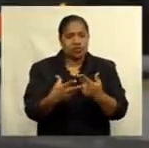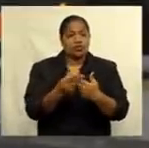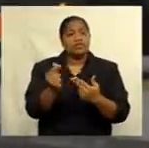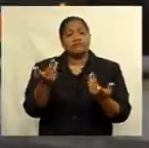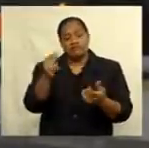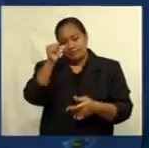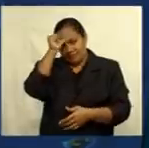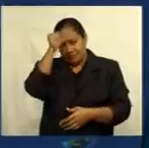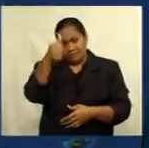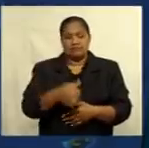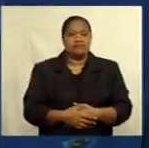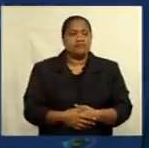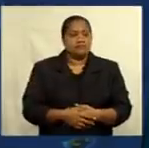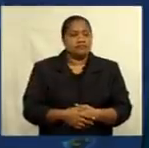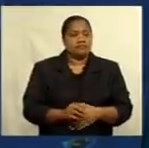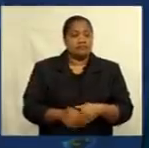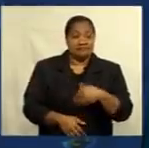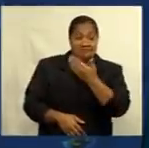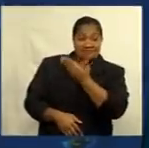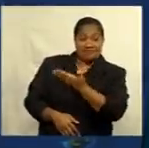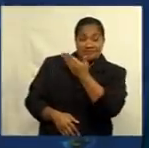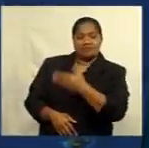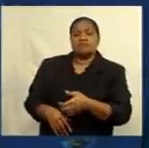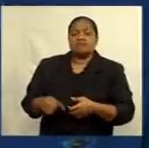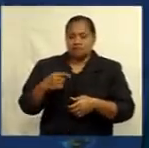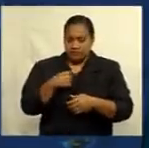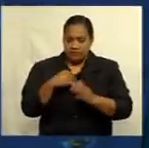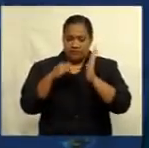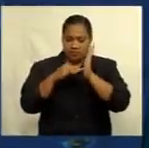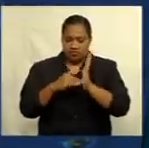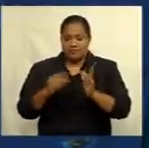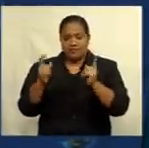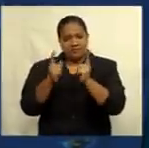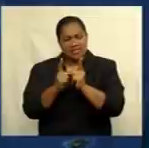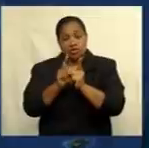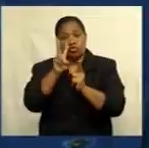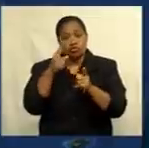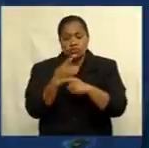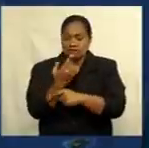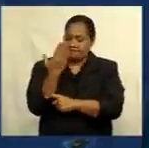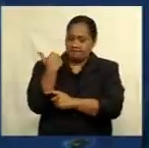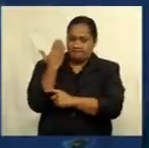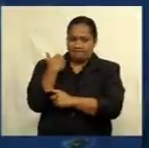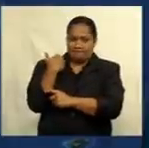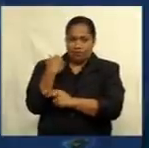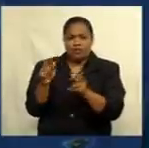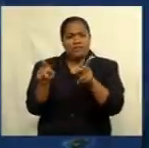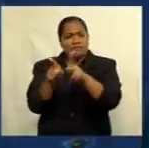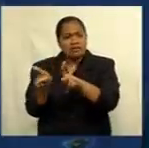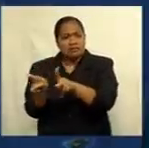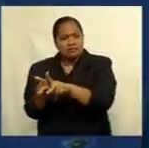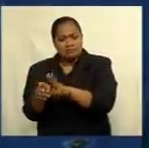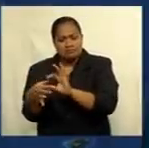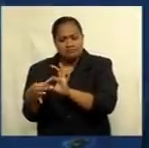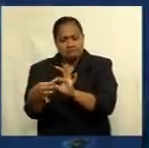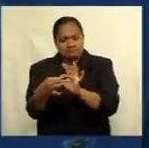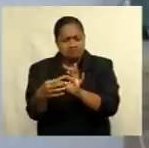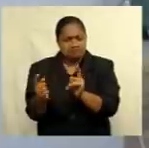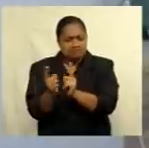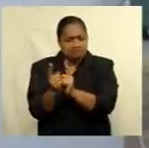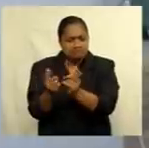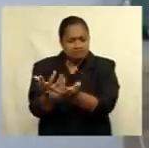a meeting. In fact, I had a meeting. I had shared a meeting with all our bilateral partners two weeks ago in terms of our needs